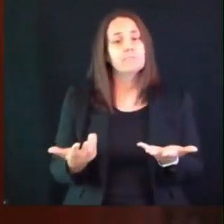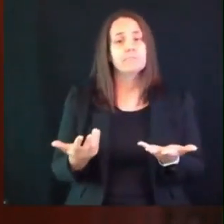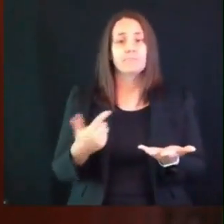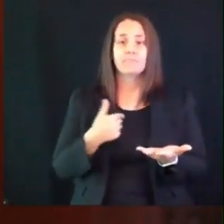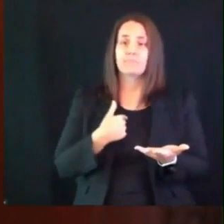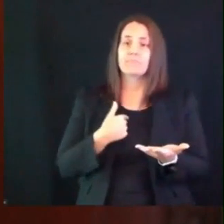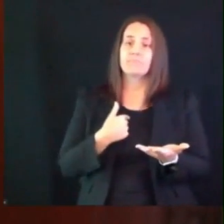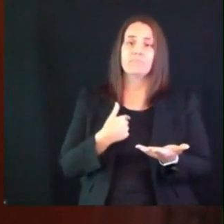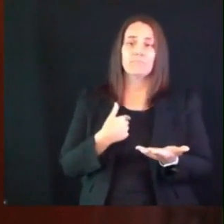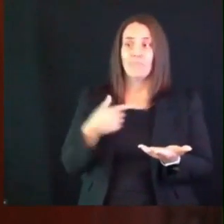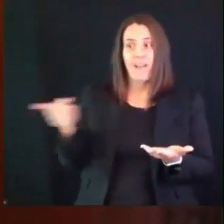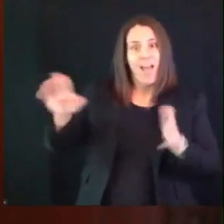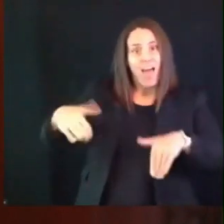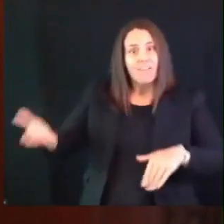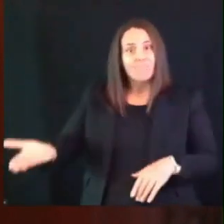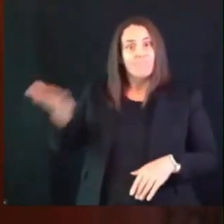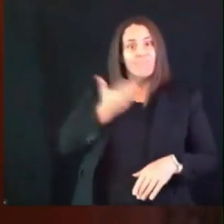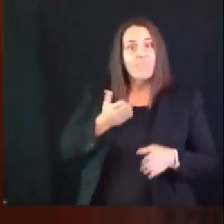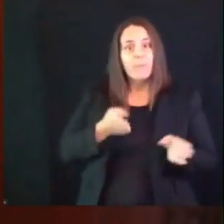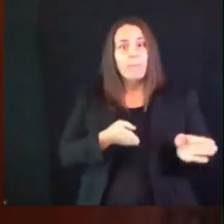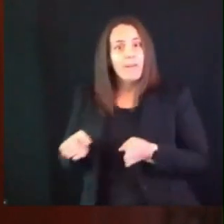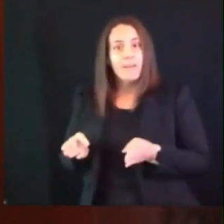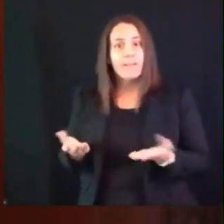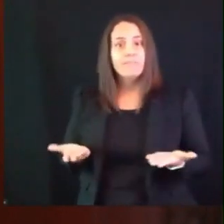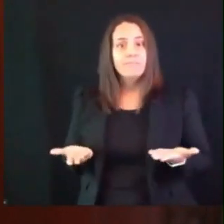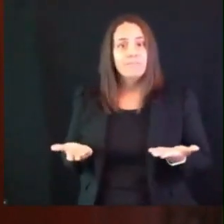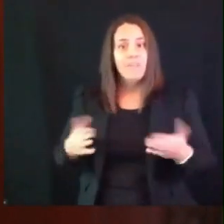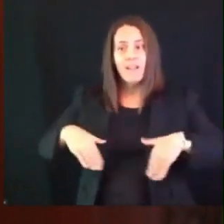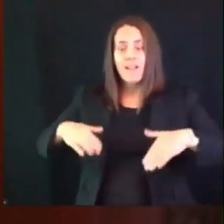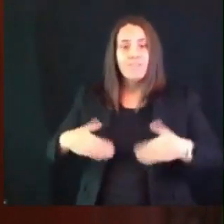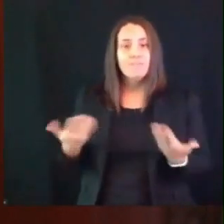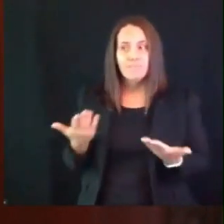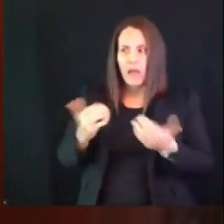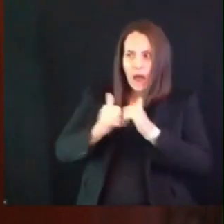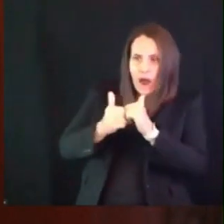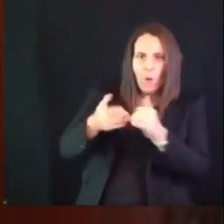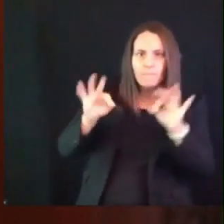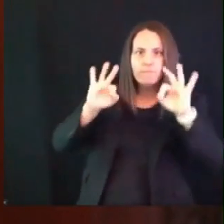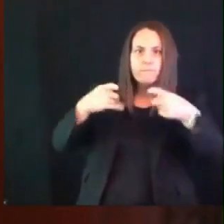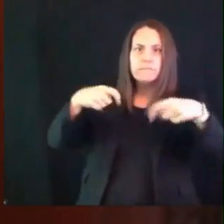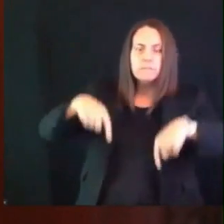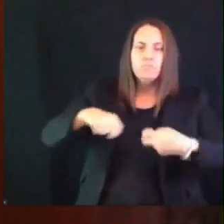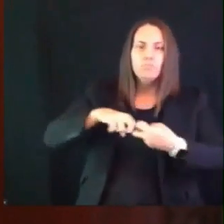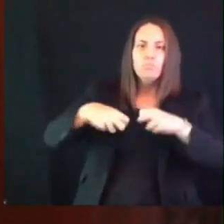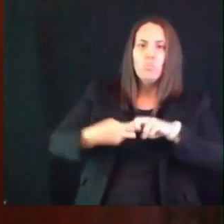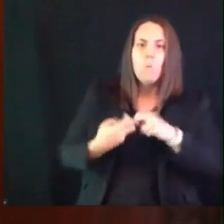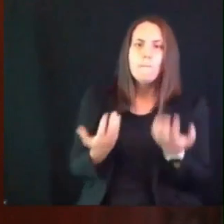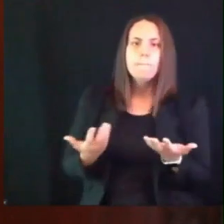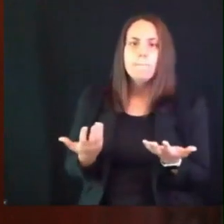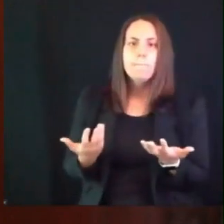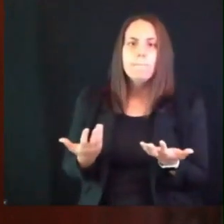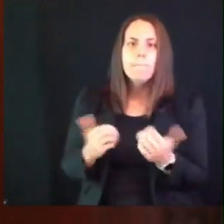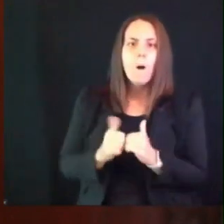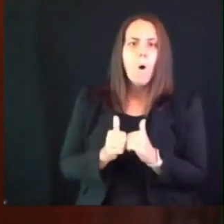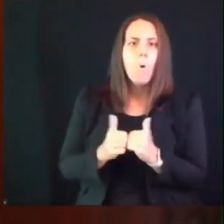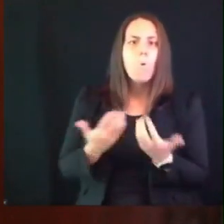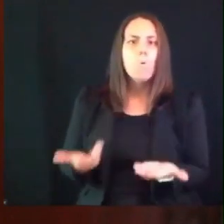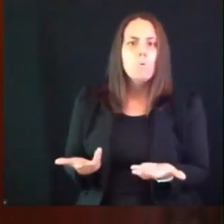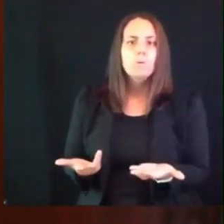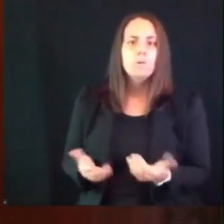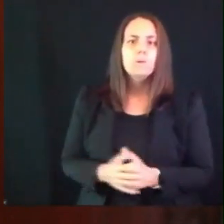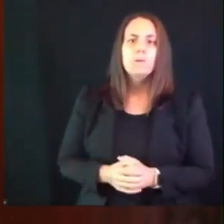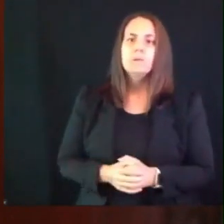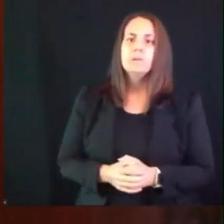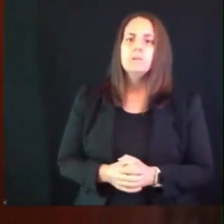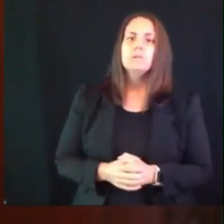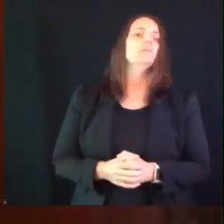challenges facing our state because here's the bottom line for me wisconsin families and frontline health care workers businesses